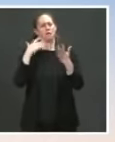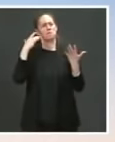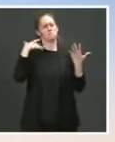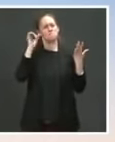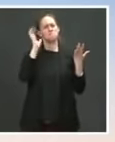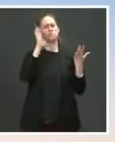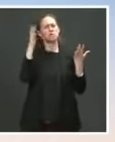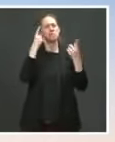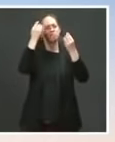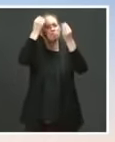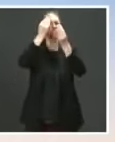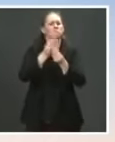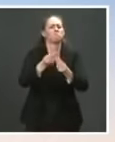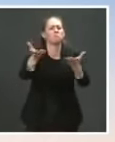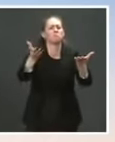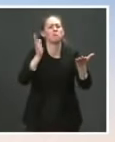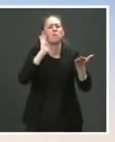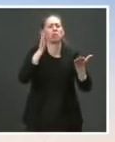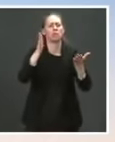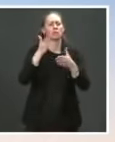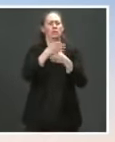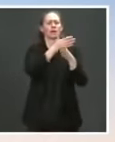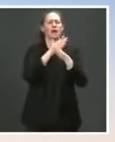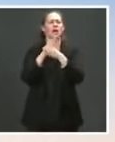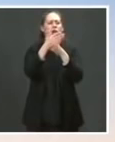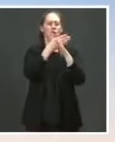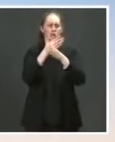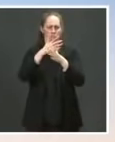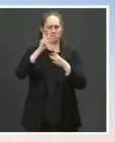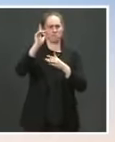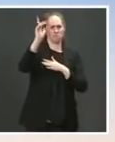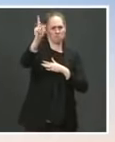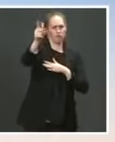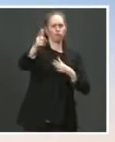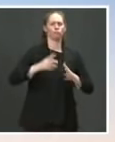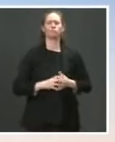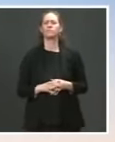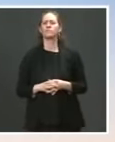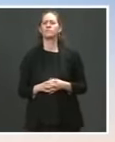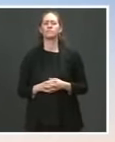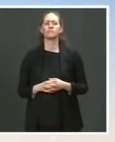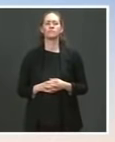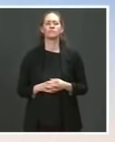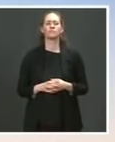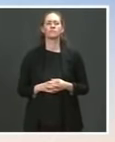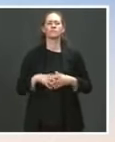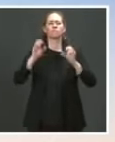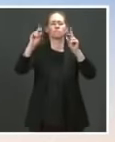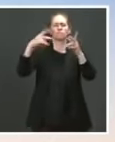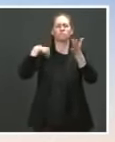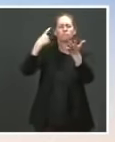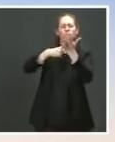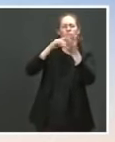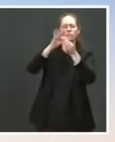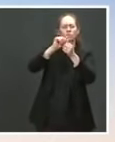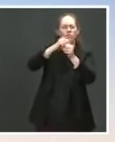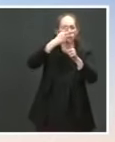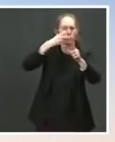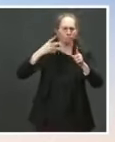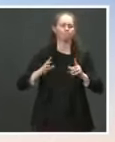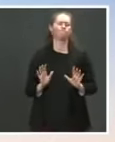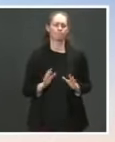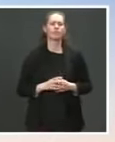We will announce them and share the details with all of you. Very quickly on immigration. Okay. With regard to the